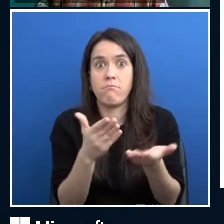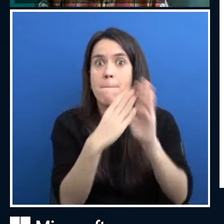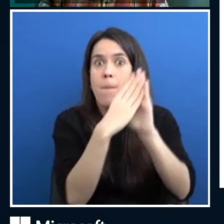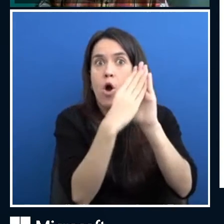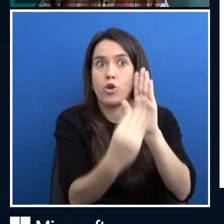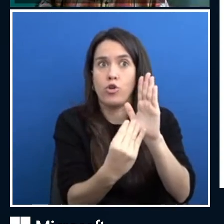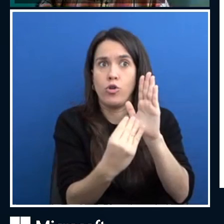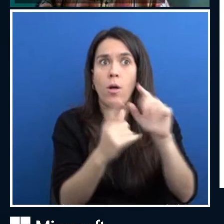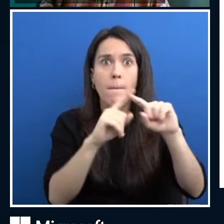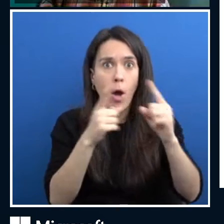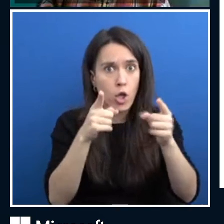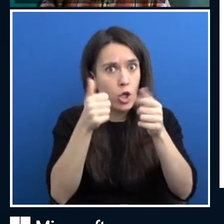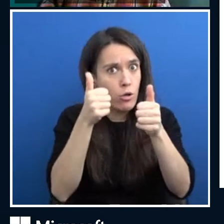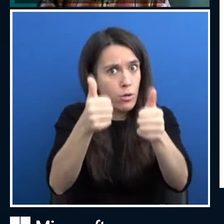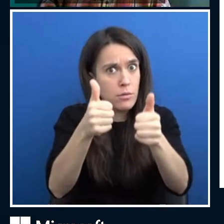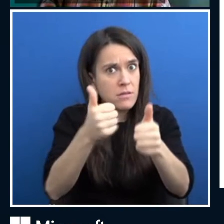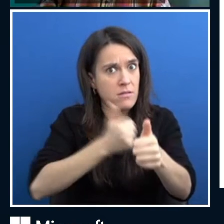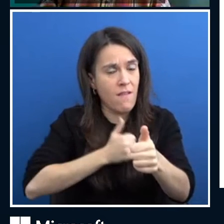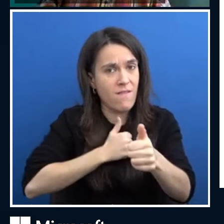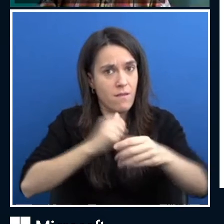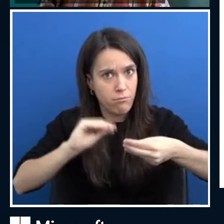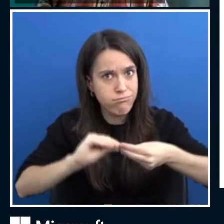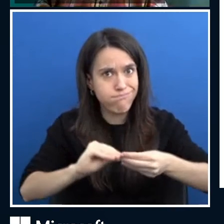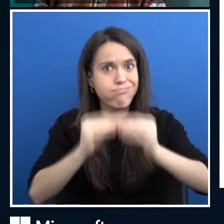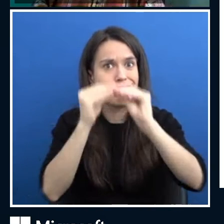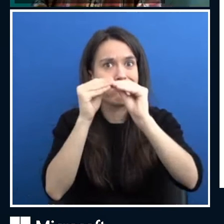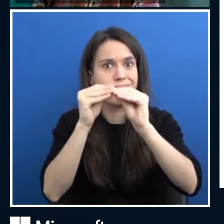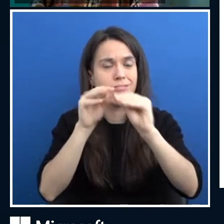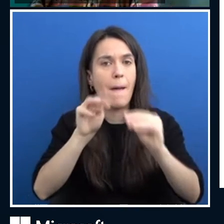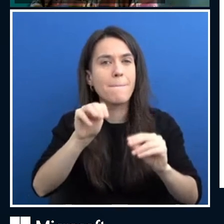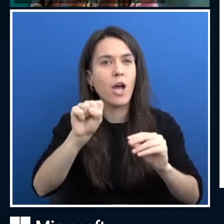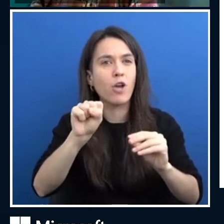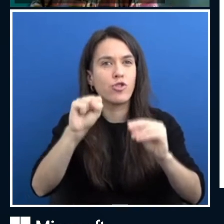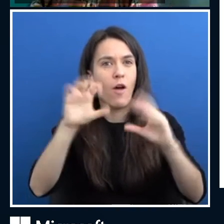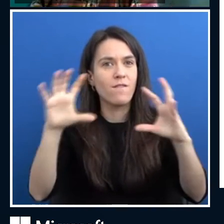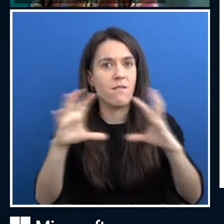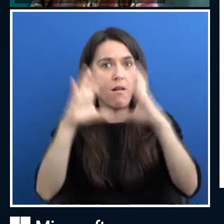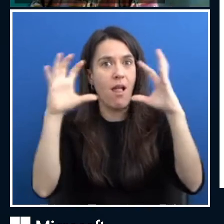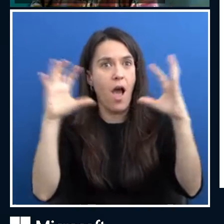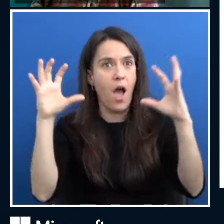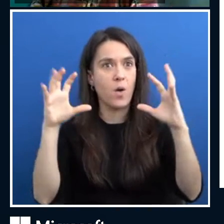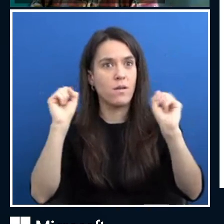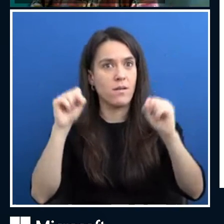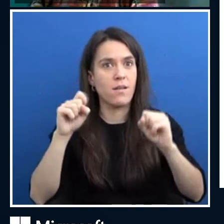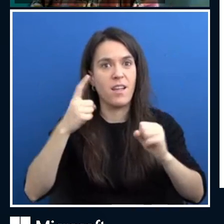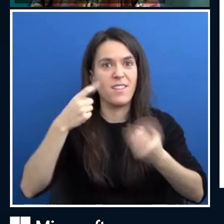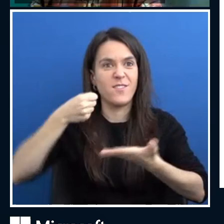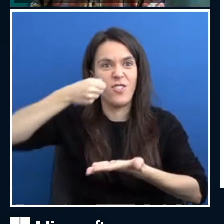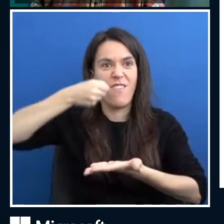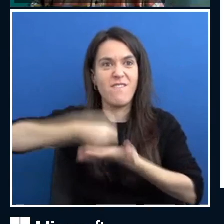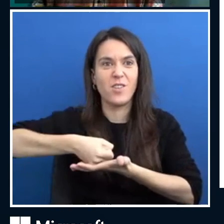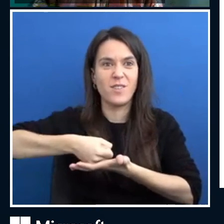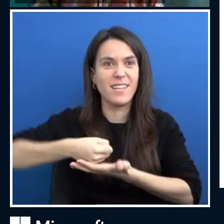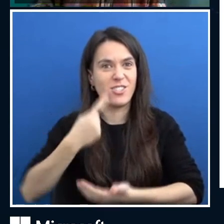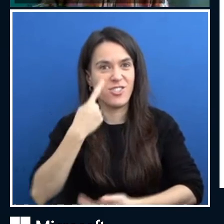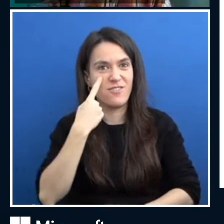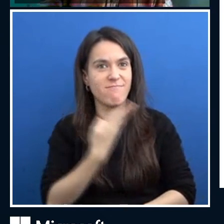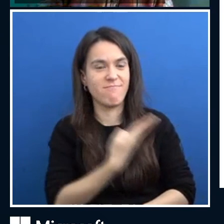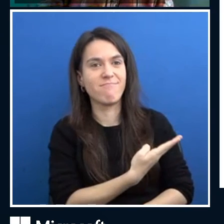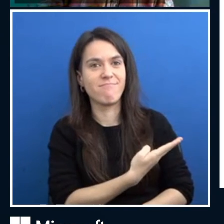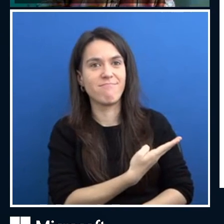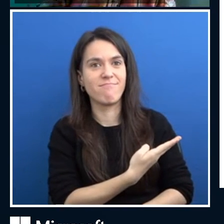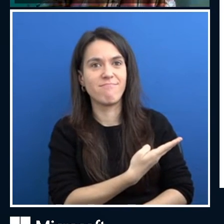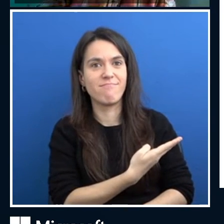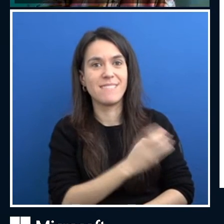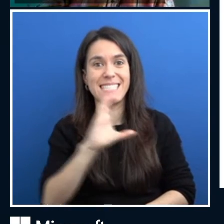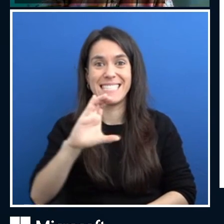AI models inside Microsoft cloud. Uh, it all starts with the great foundation. We have, uh, great processing powers, uh, CPU,